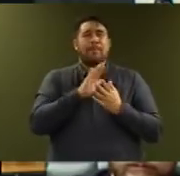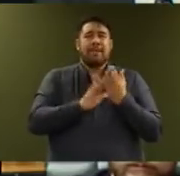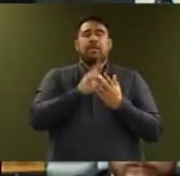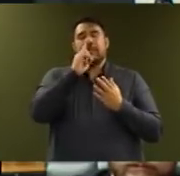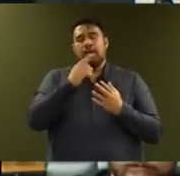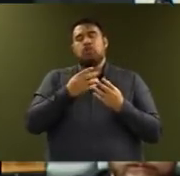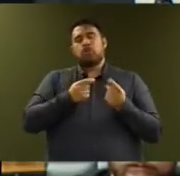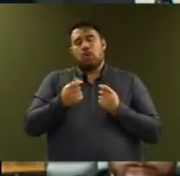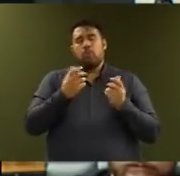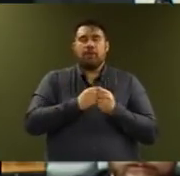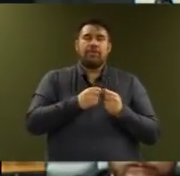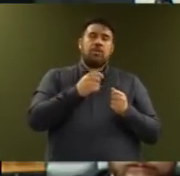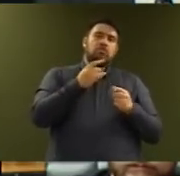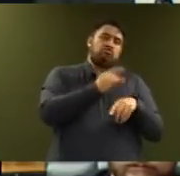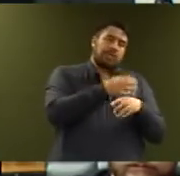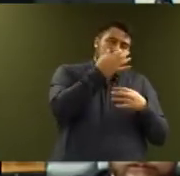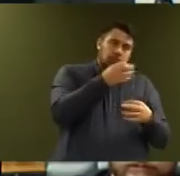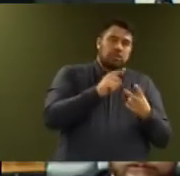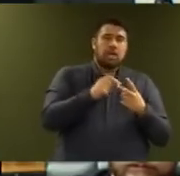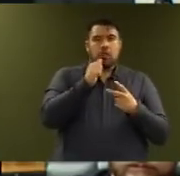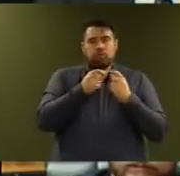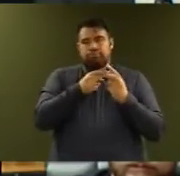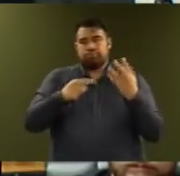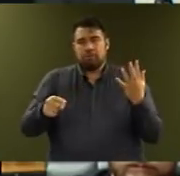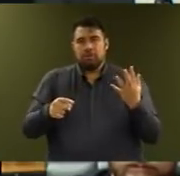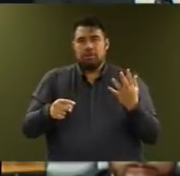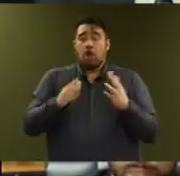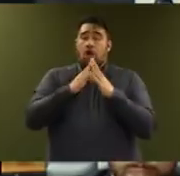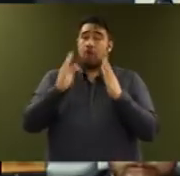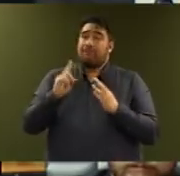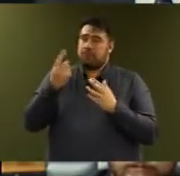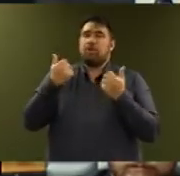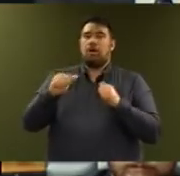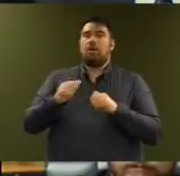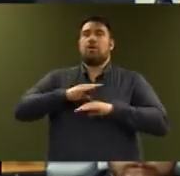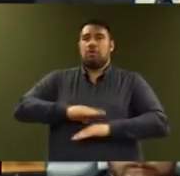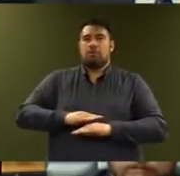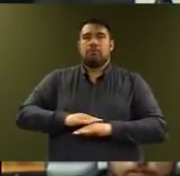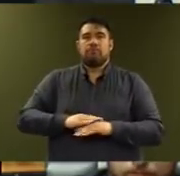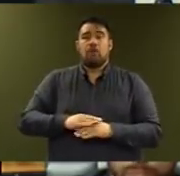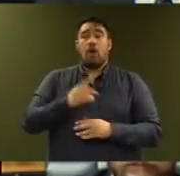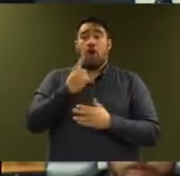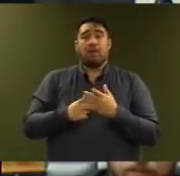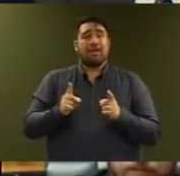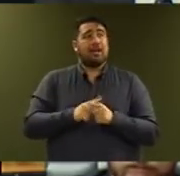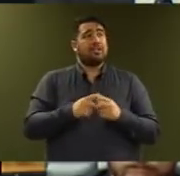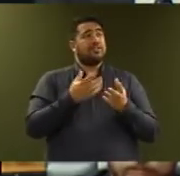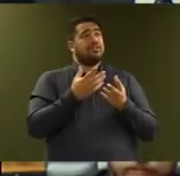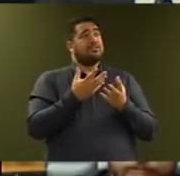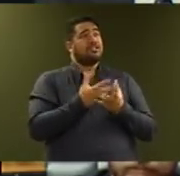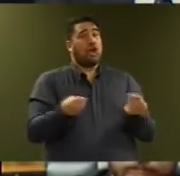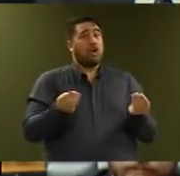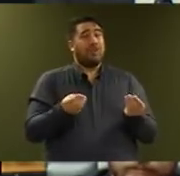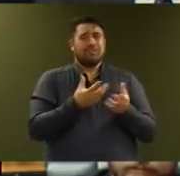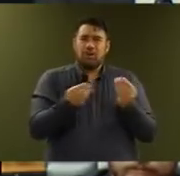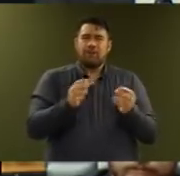once they are housed. This programme aims to end homelessness for people, not just manage it. Mr Speaker, all